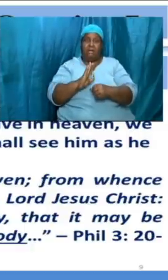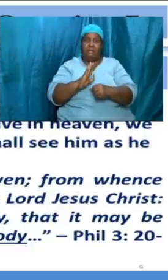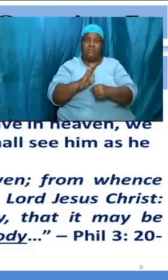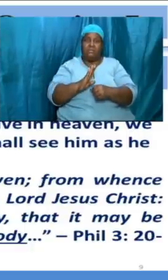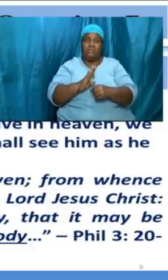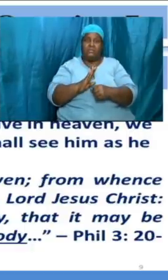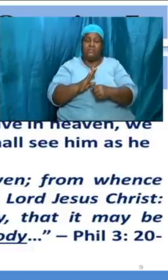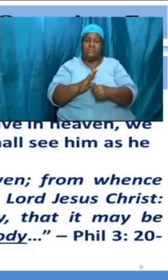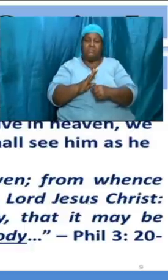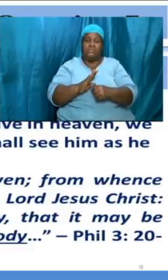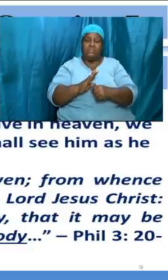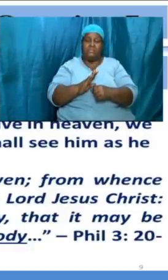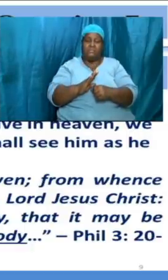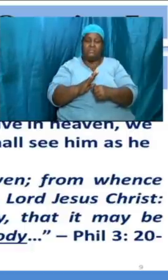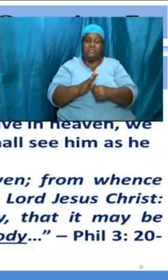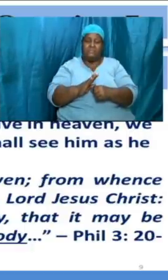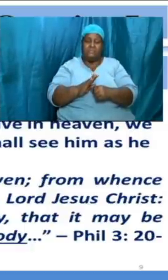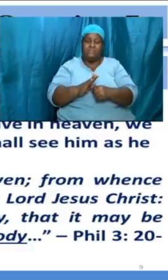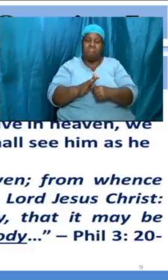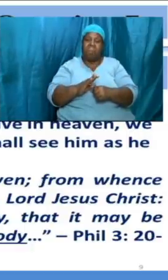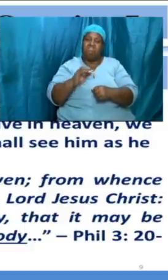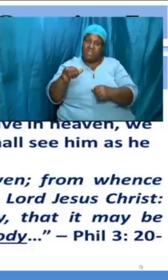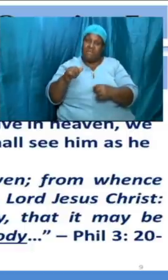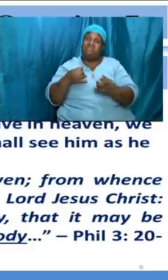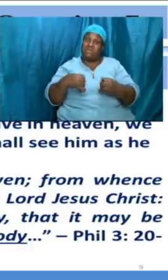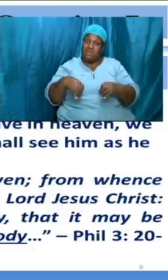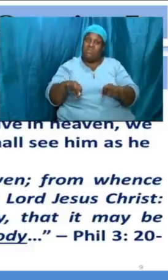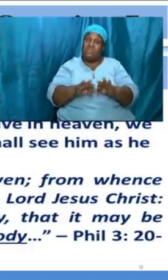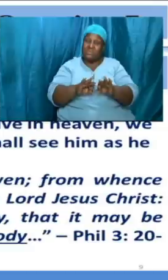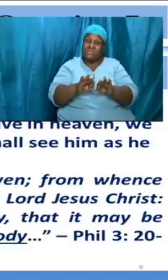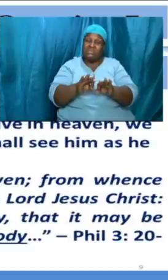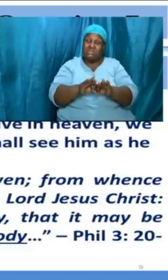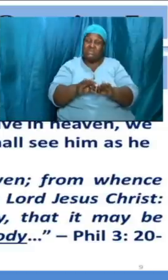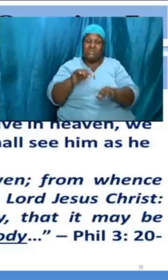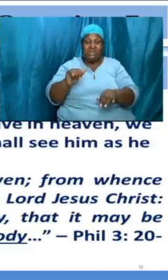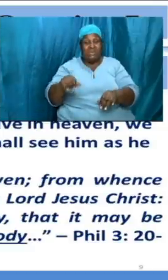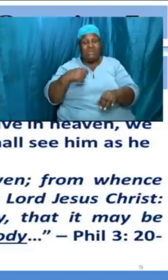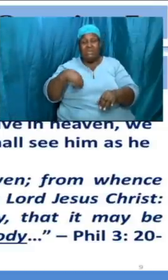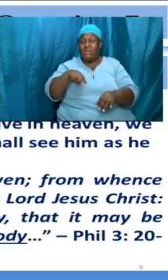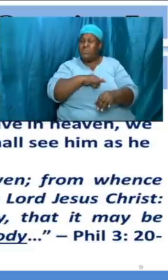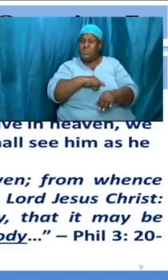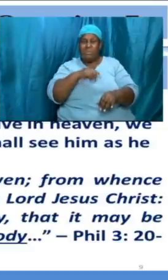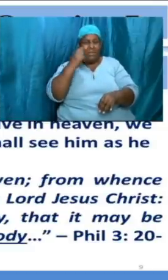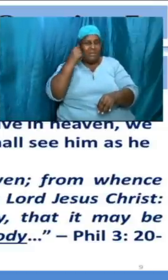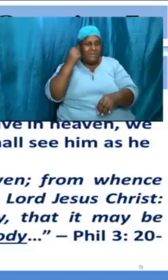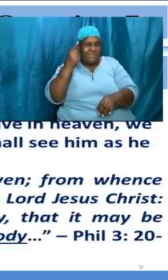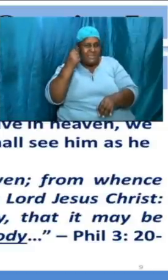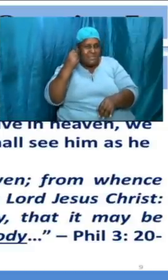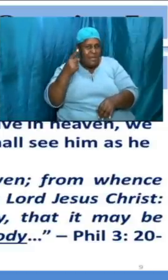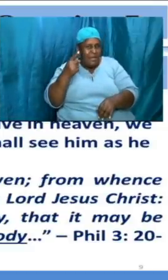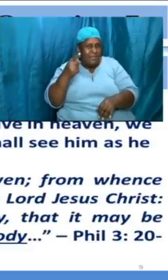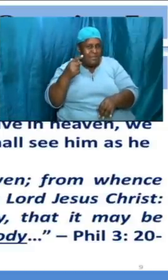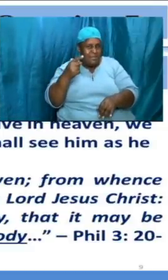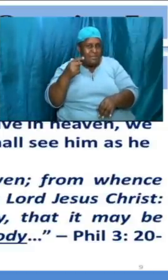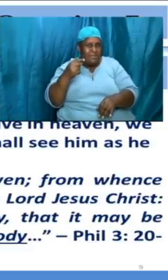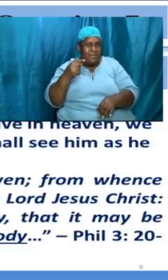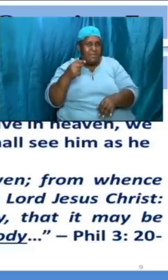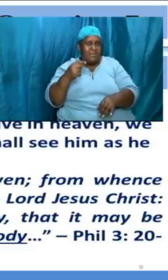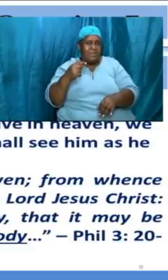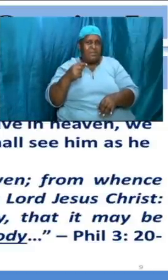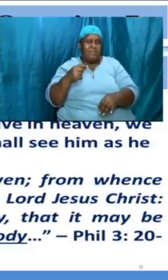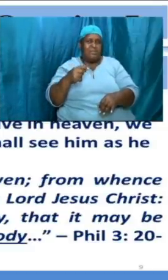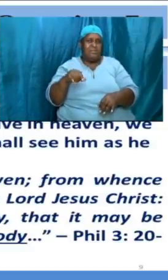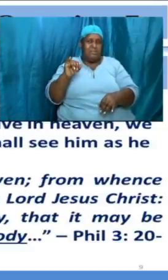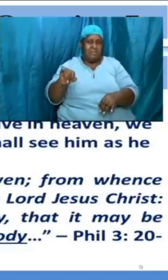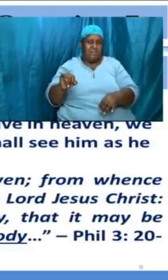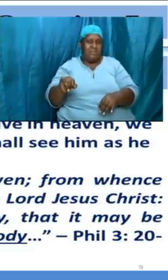yes and it is important that we understand this concept that it may